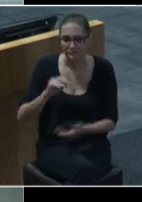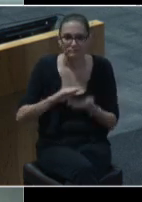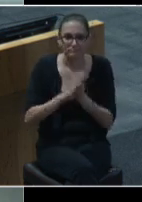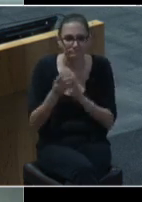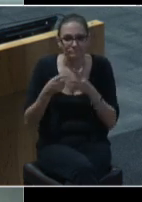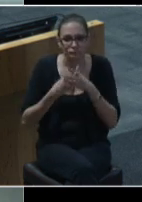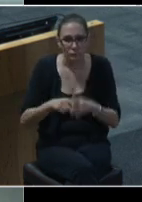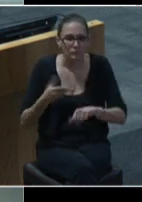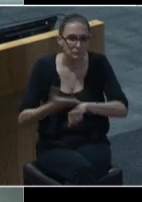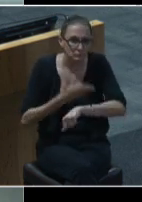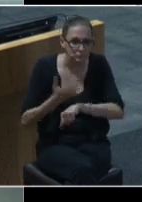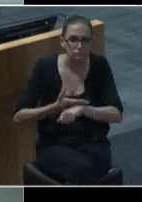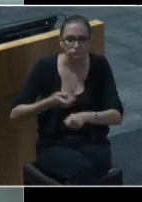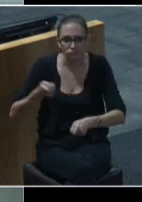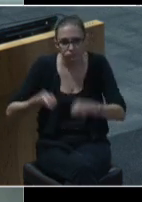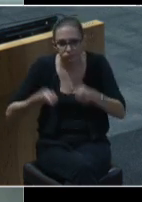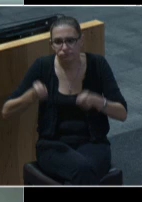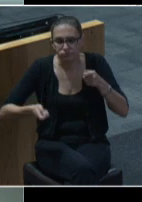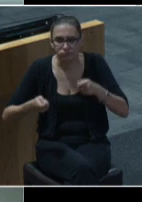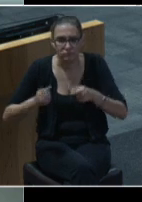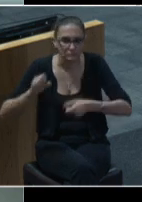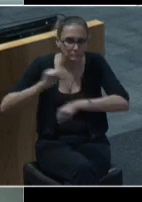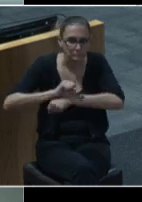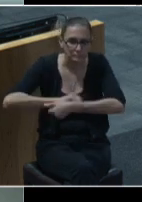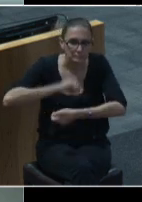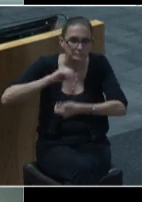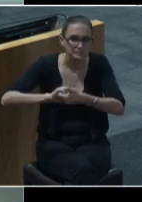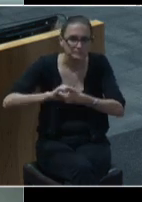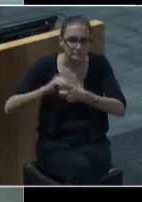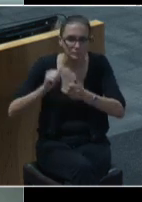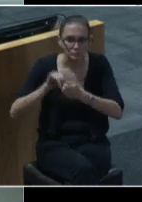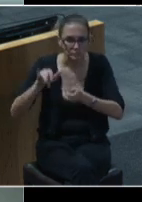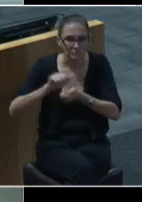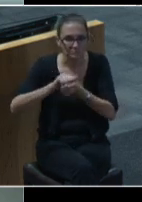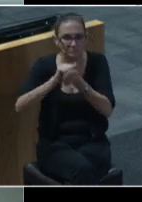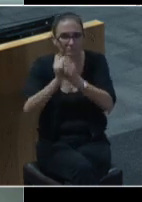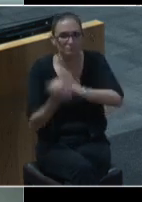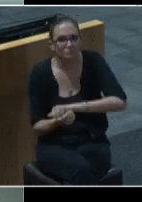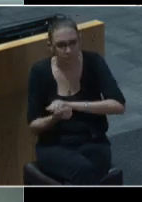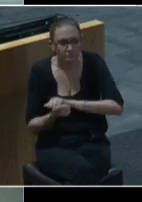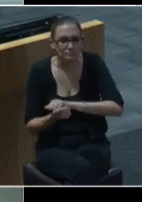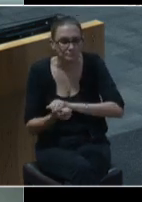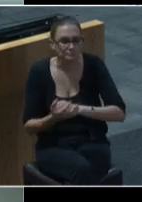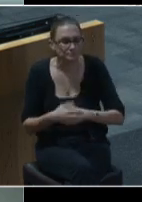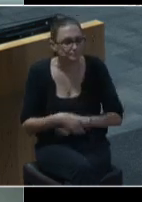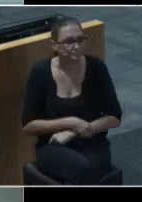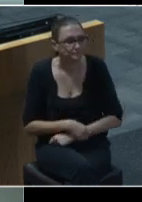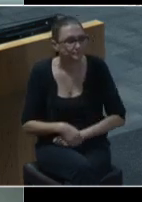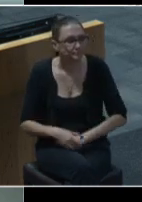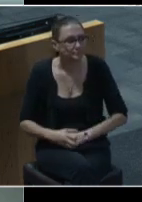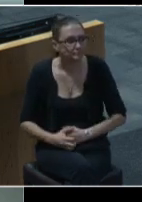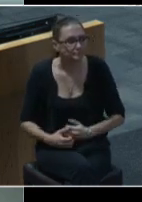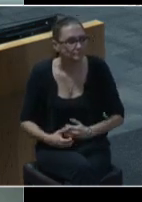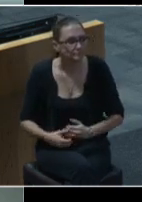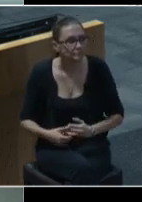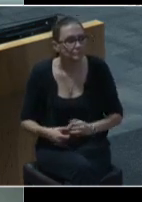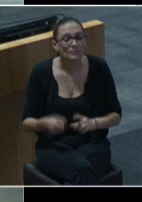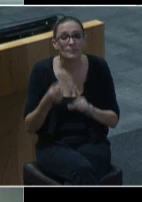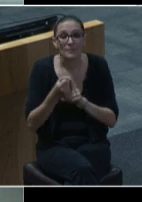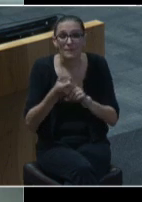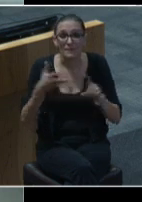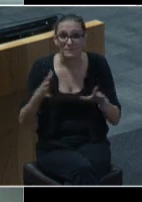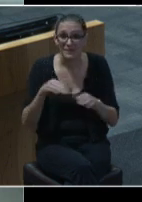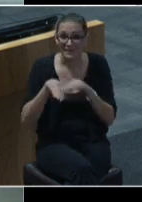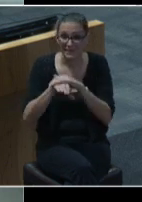and collaborations with motel conversion strategy partner participants expanding access to